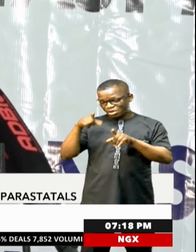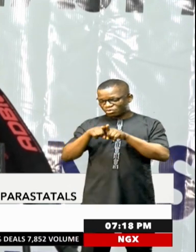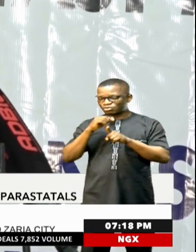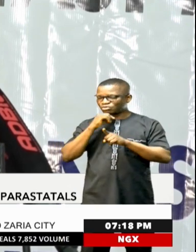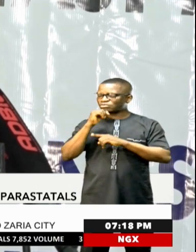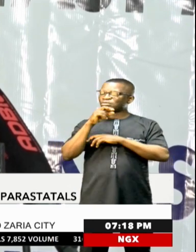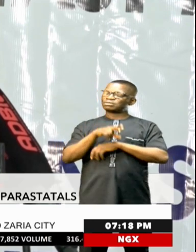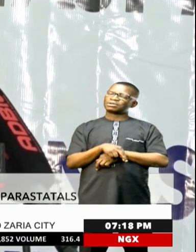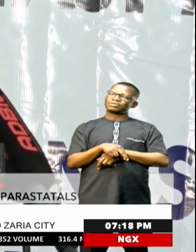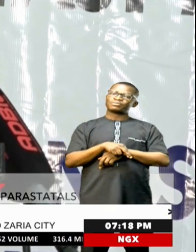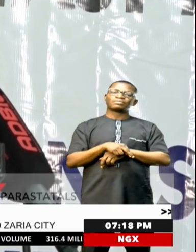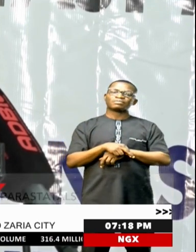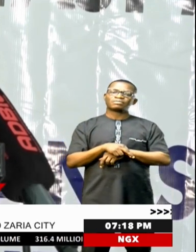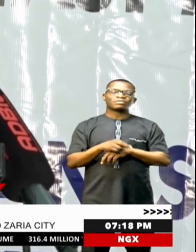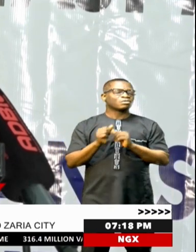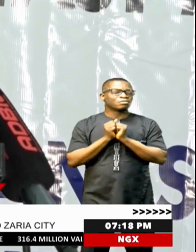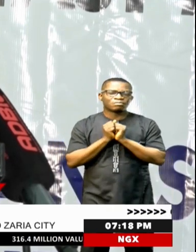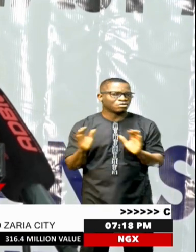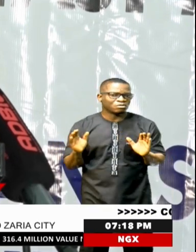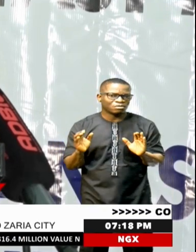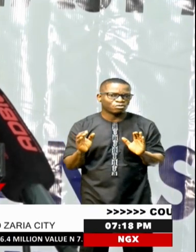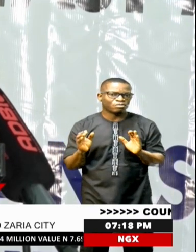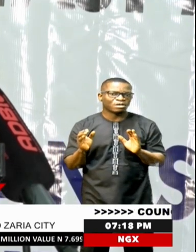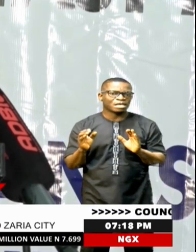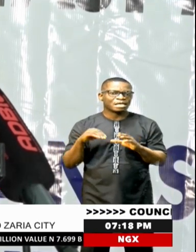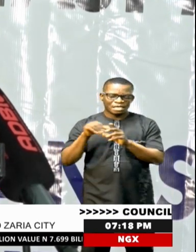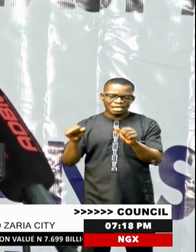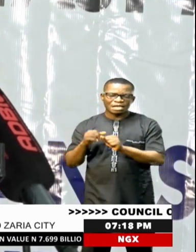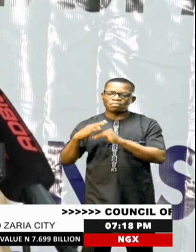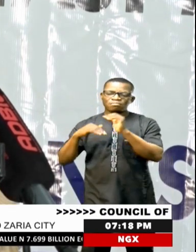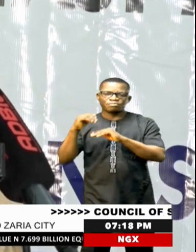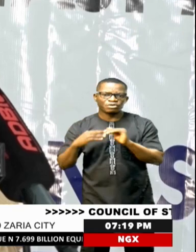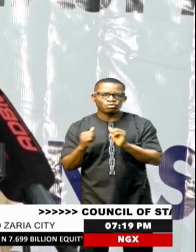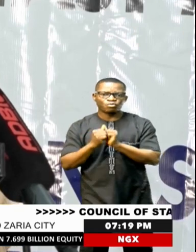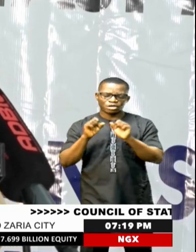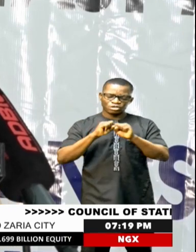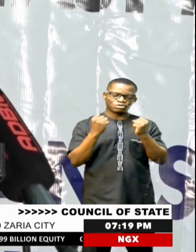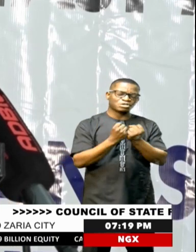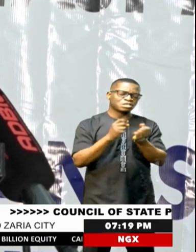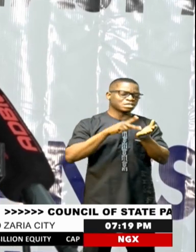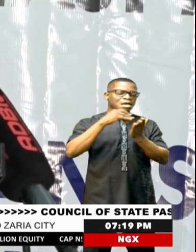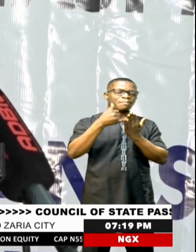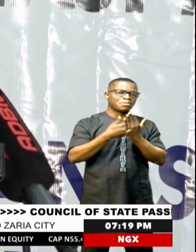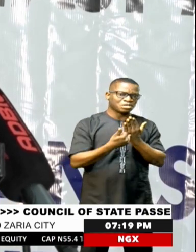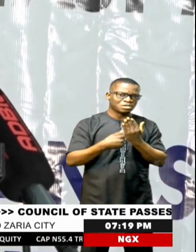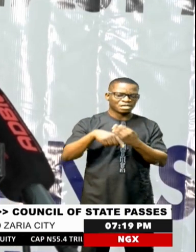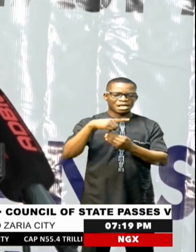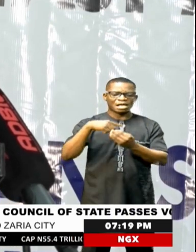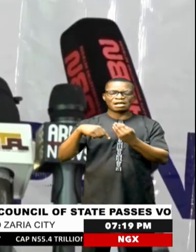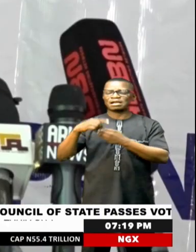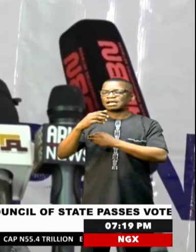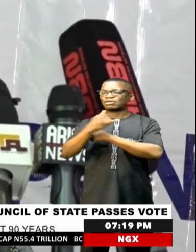resting on its horse regarding infrastructure and social projects around the country.